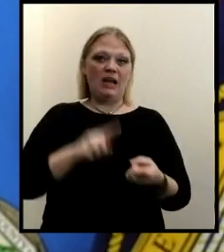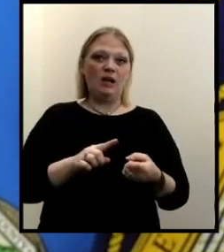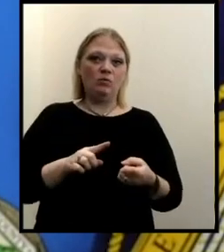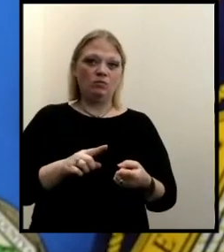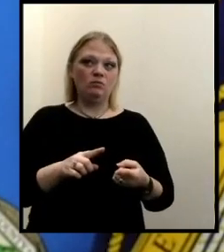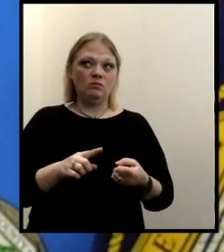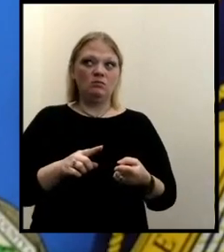our numbers down